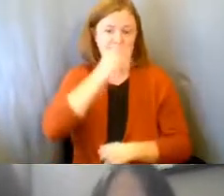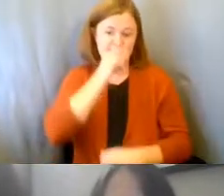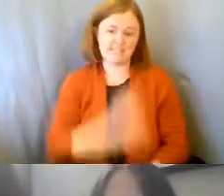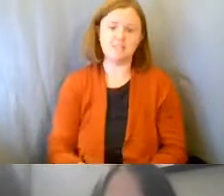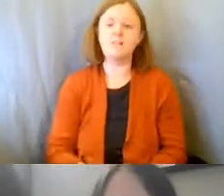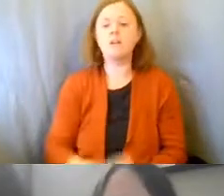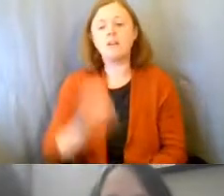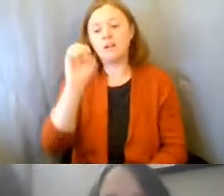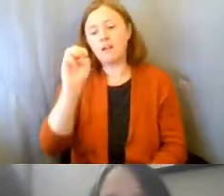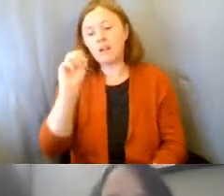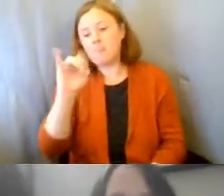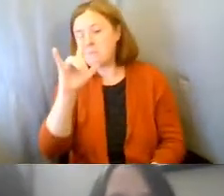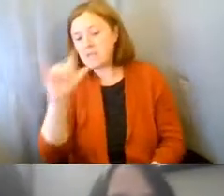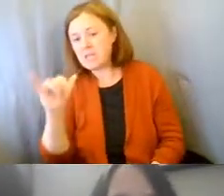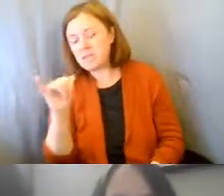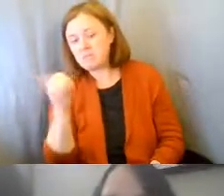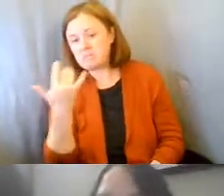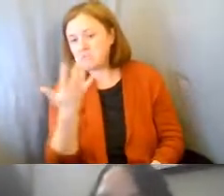Emily, what's there?